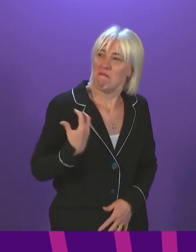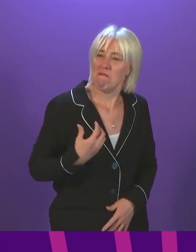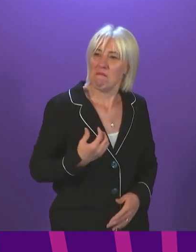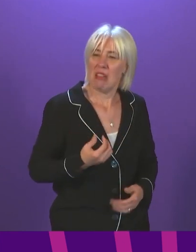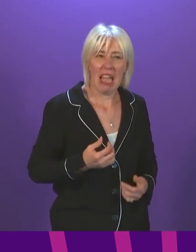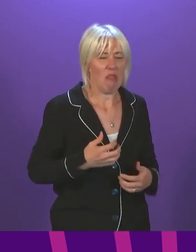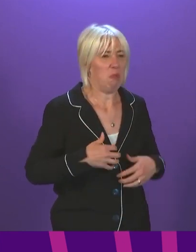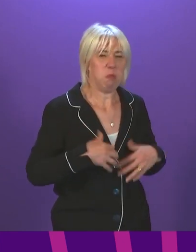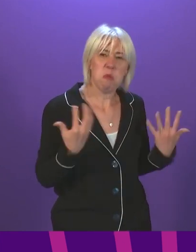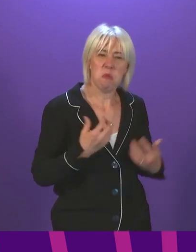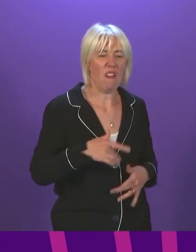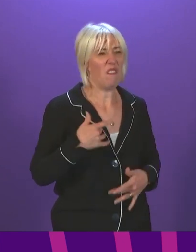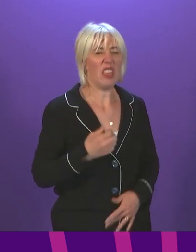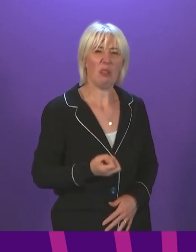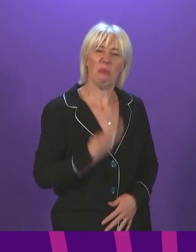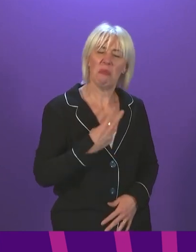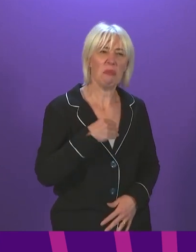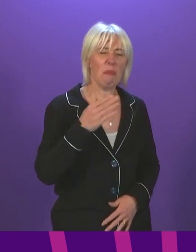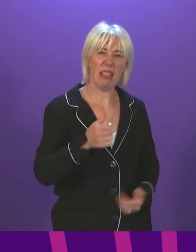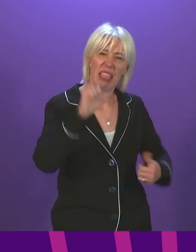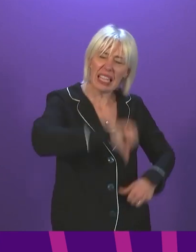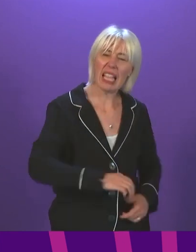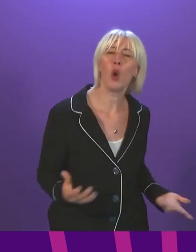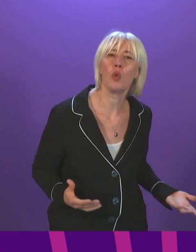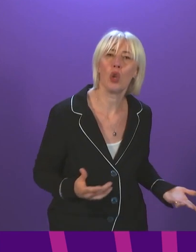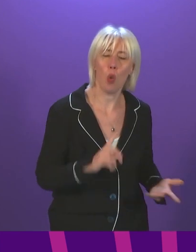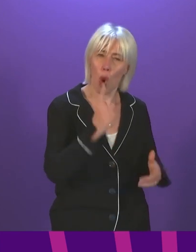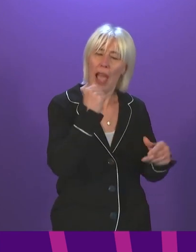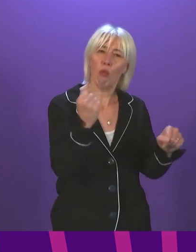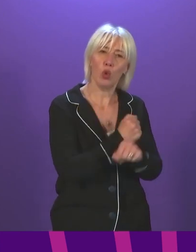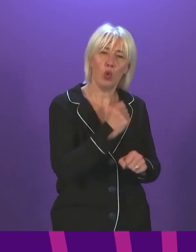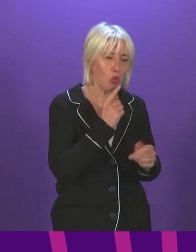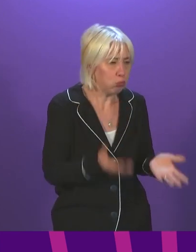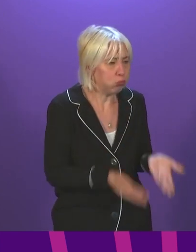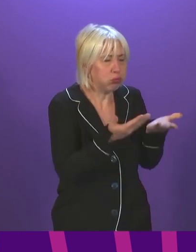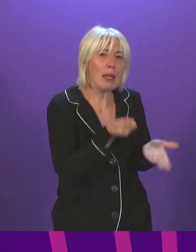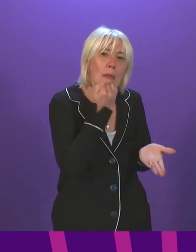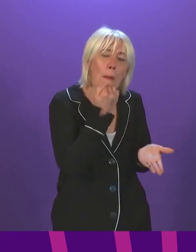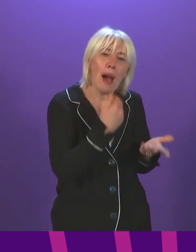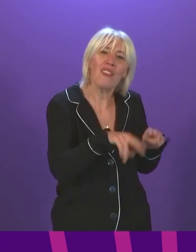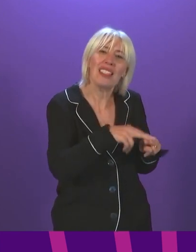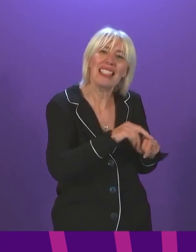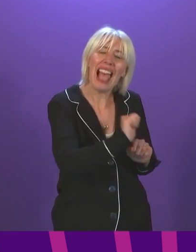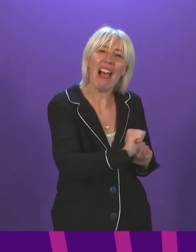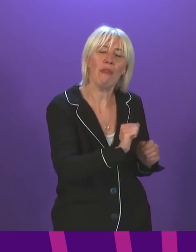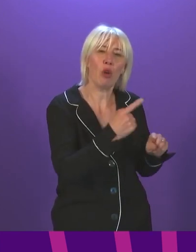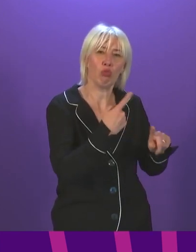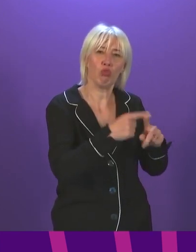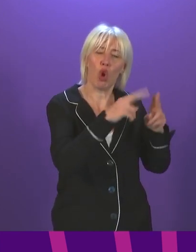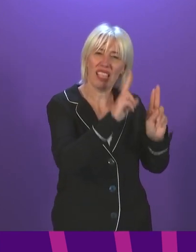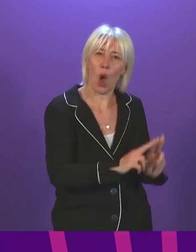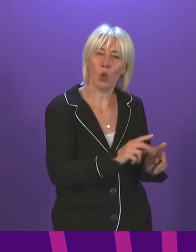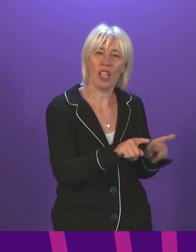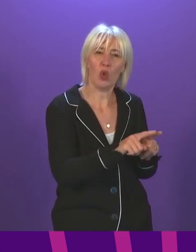What action will the First Minister take to improve staffing levels at Cross House? And can she guarantee that all cancer treatment at NHS